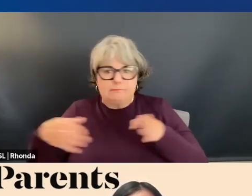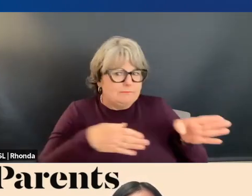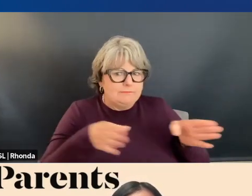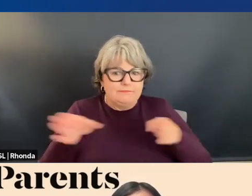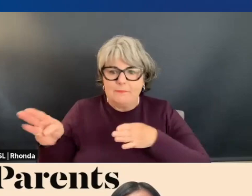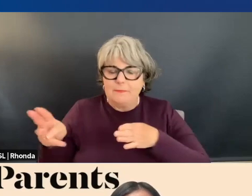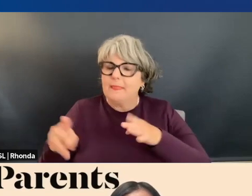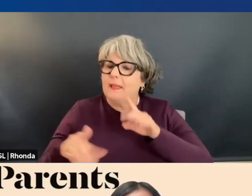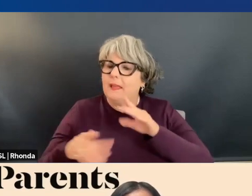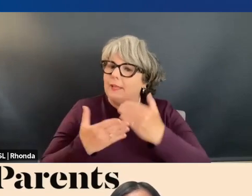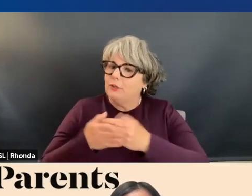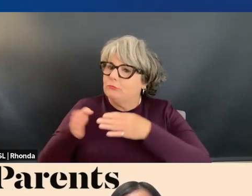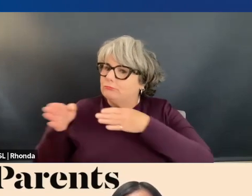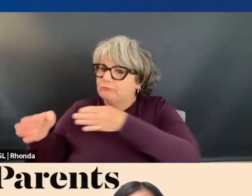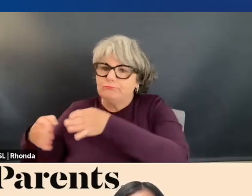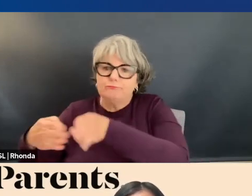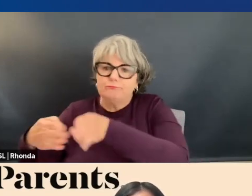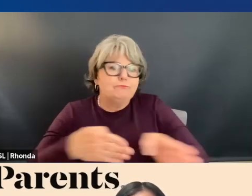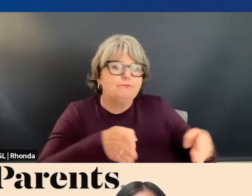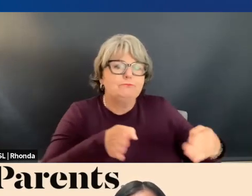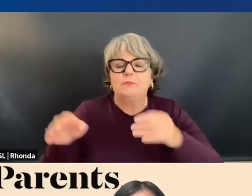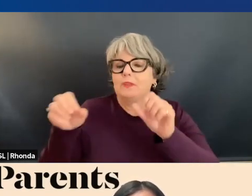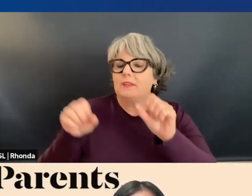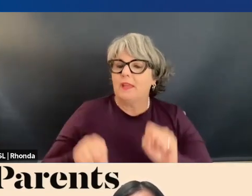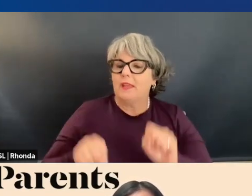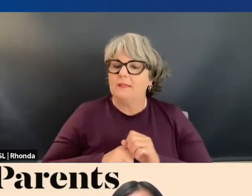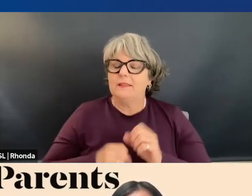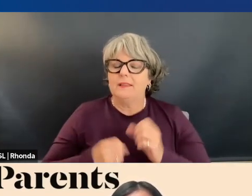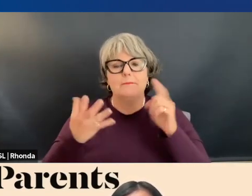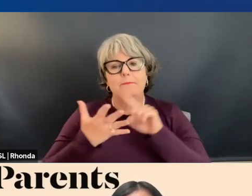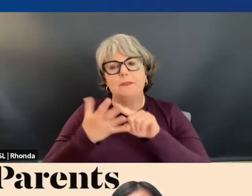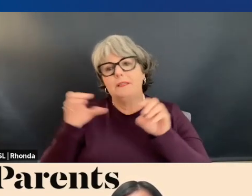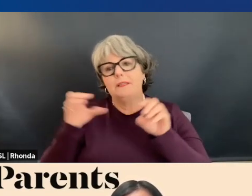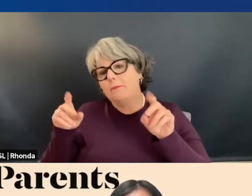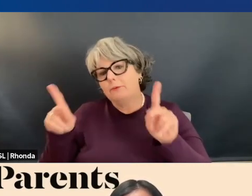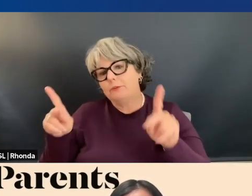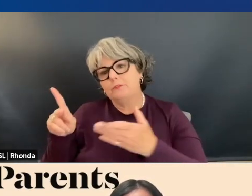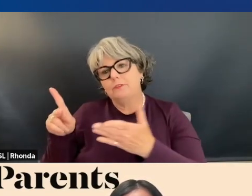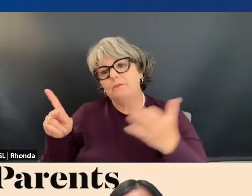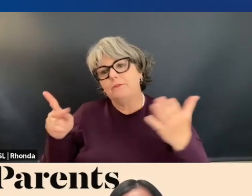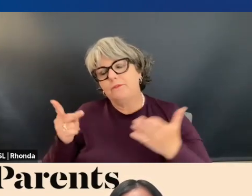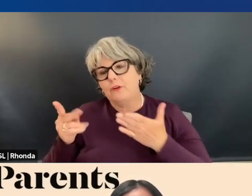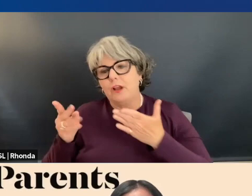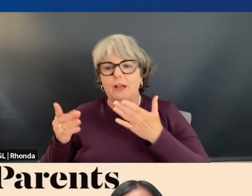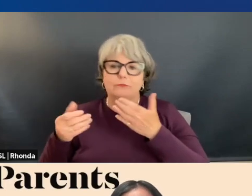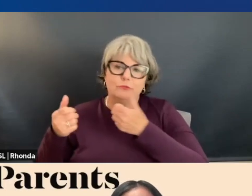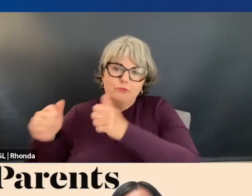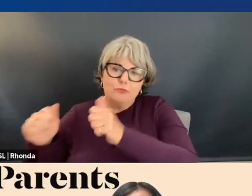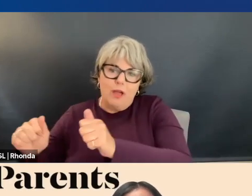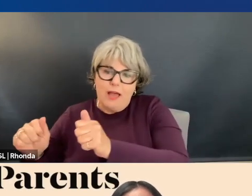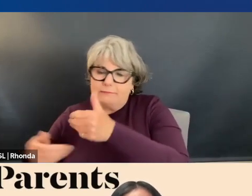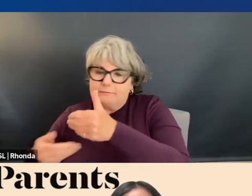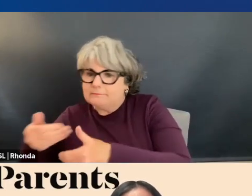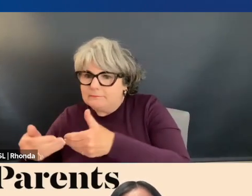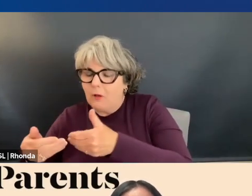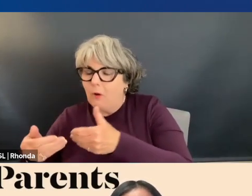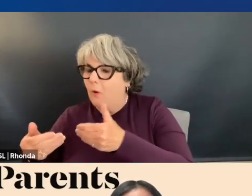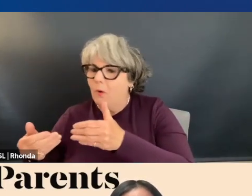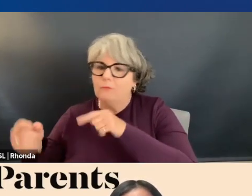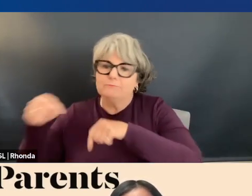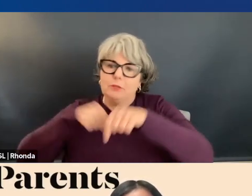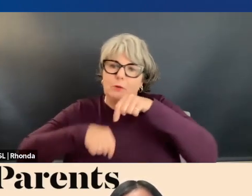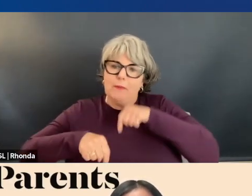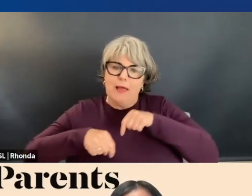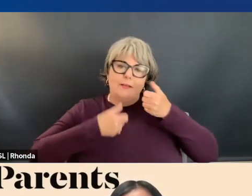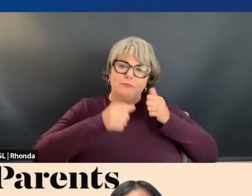and go in a new direction if you so choose, and lots of opportunities for off-ramps and on-ramps to make stops along your long journey without